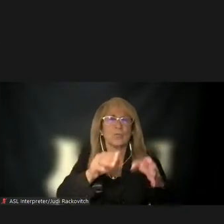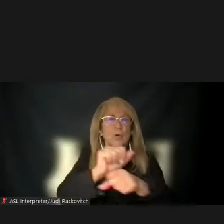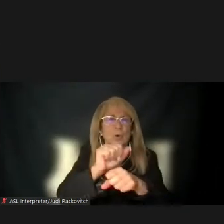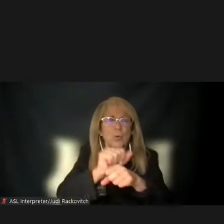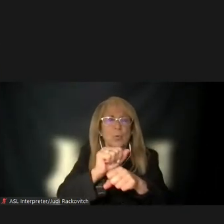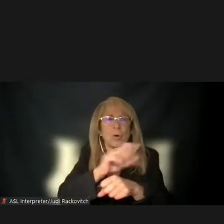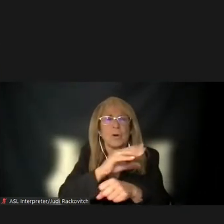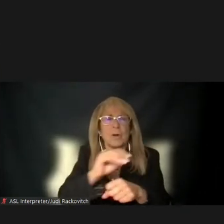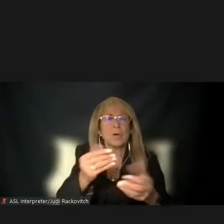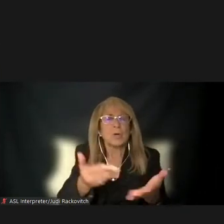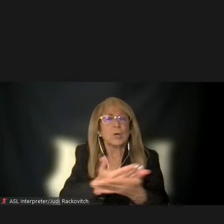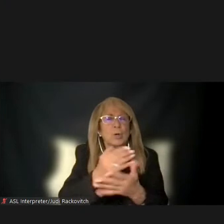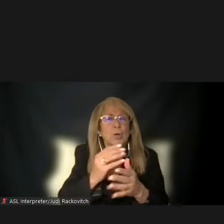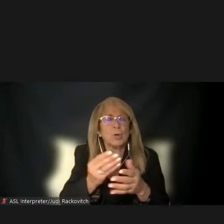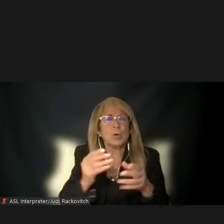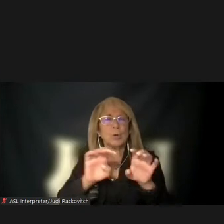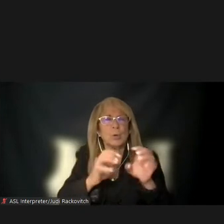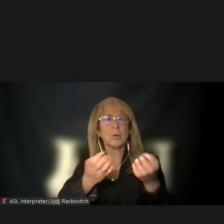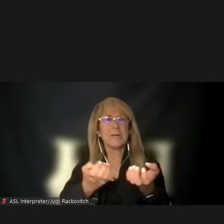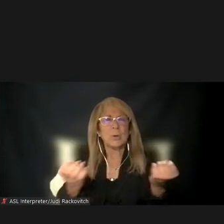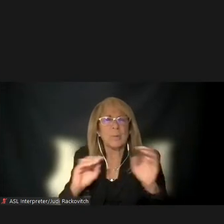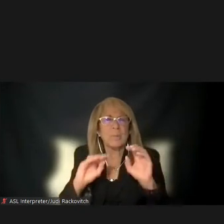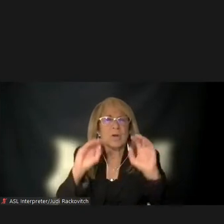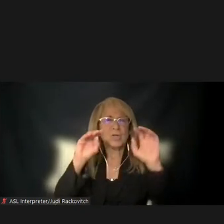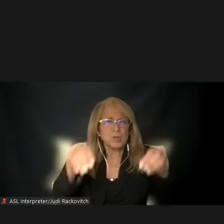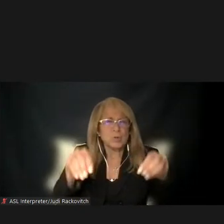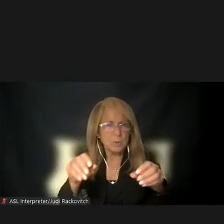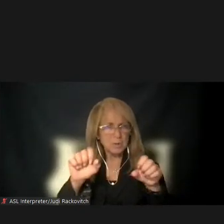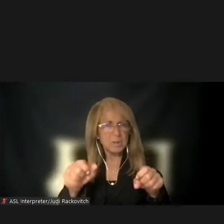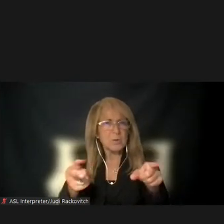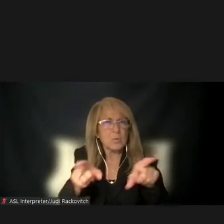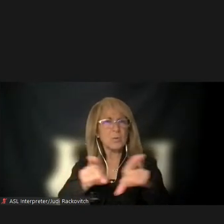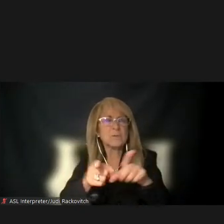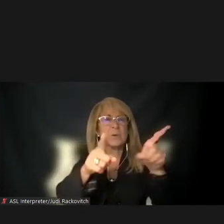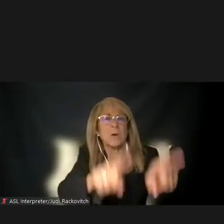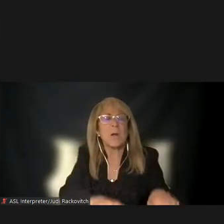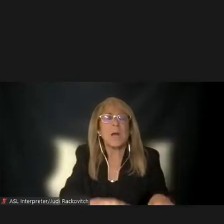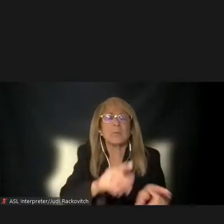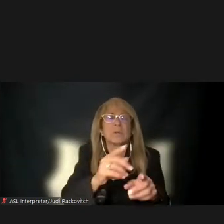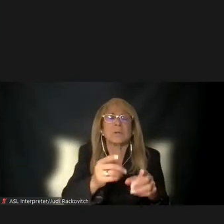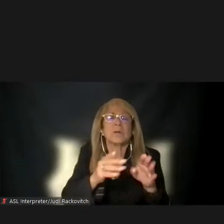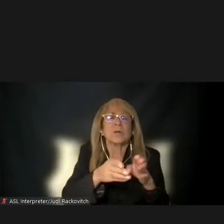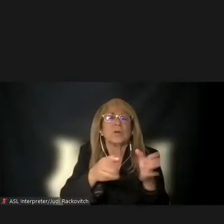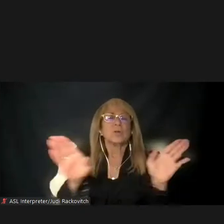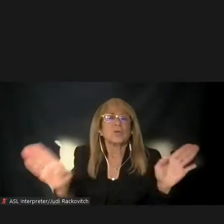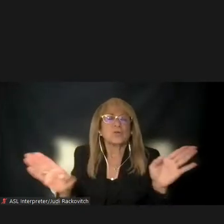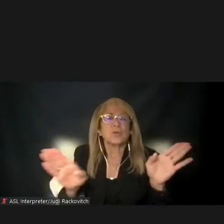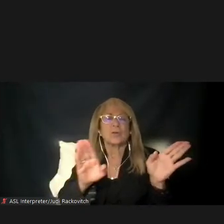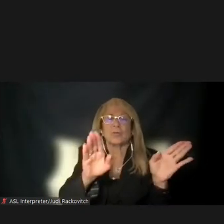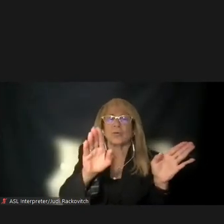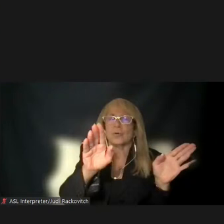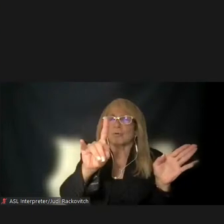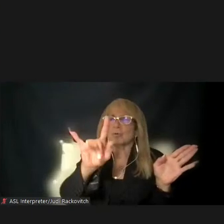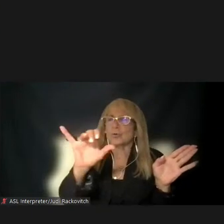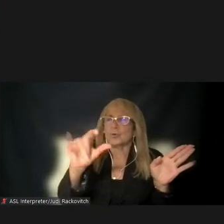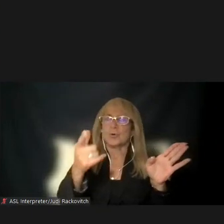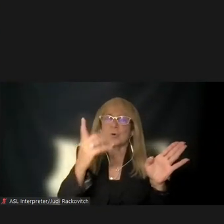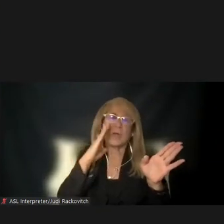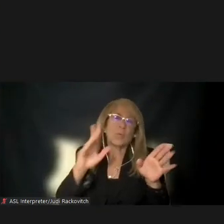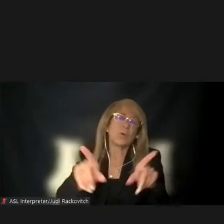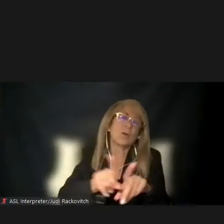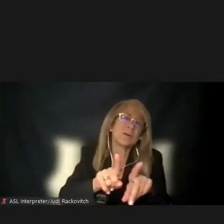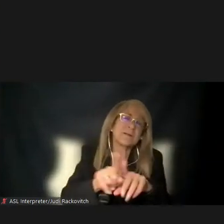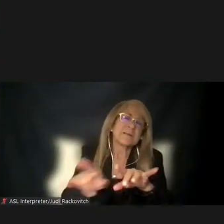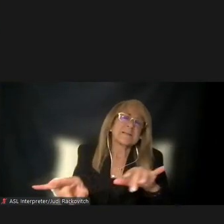will be installed could also take place. In general, the tolling infrastructure and equipment will appear like other existing streetlight poles and traffic